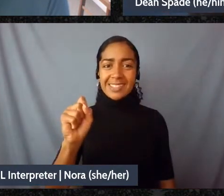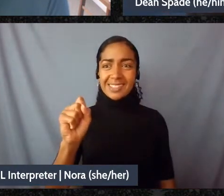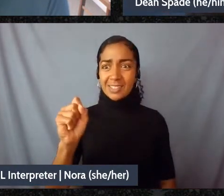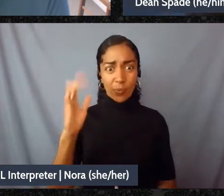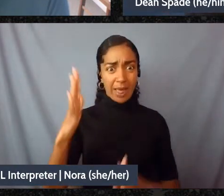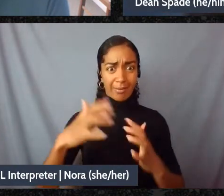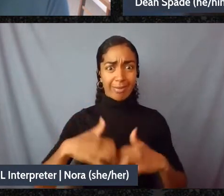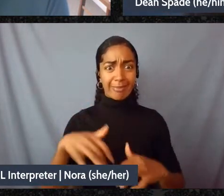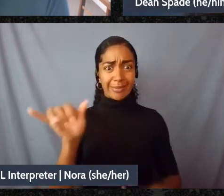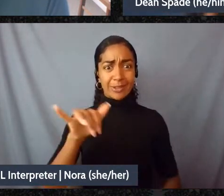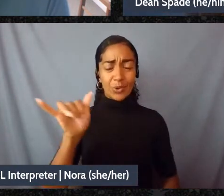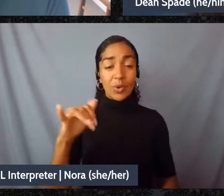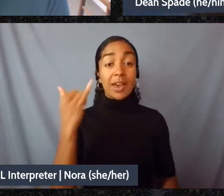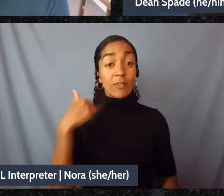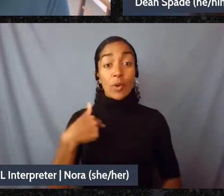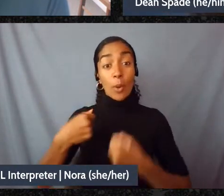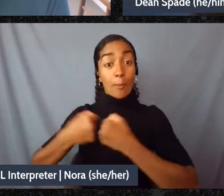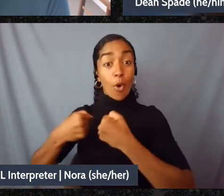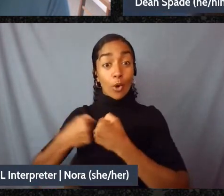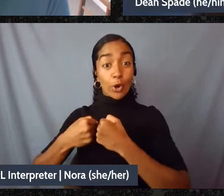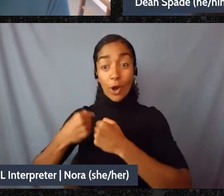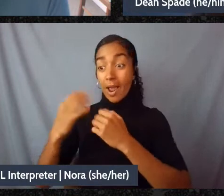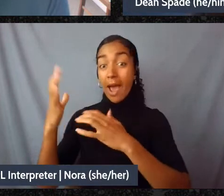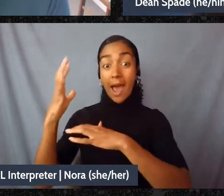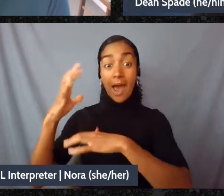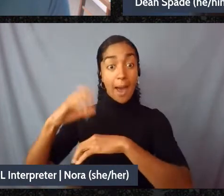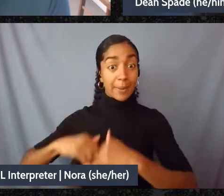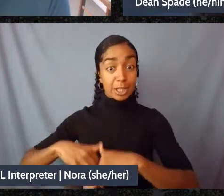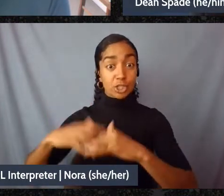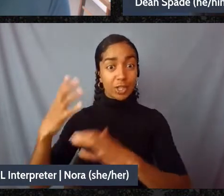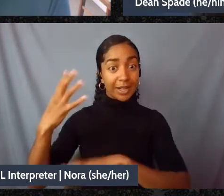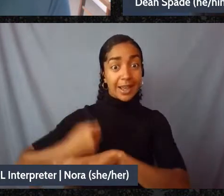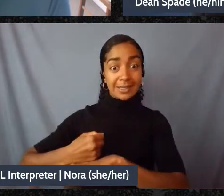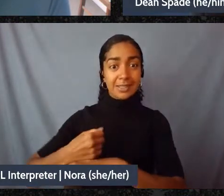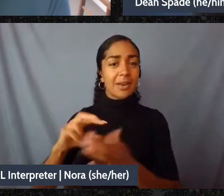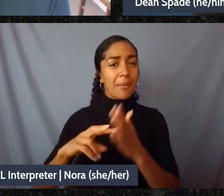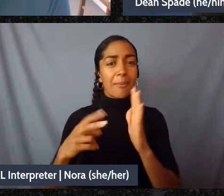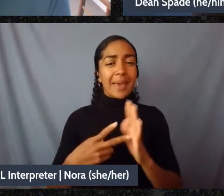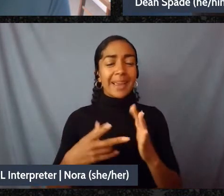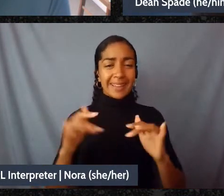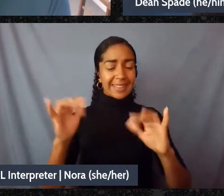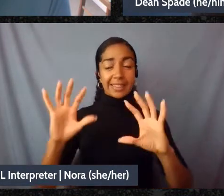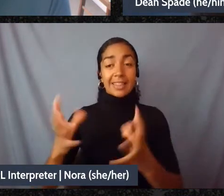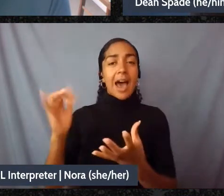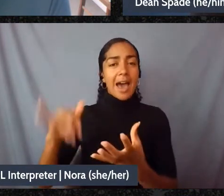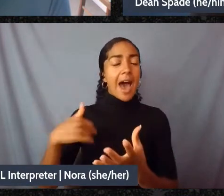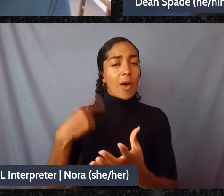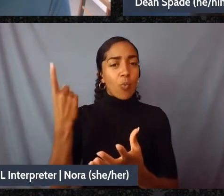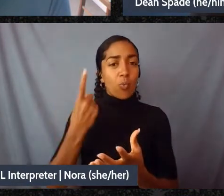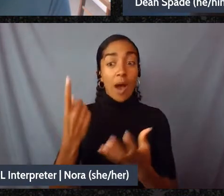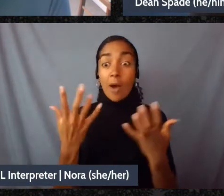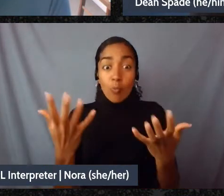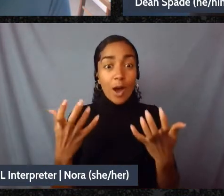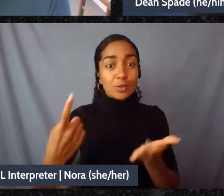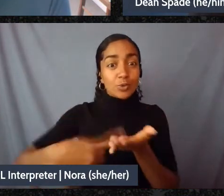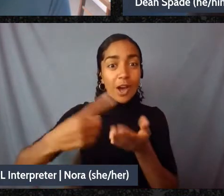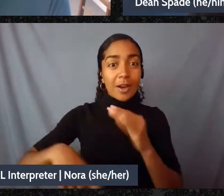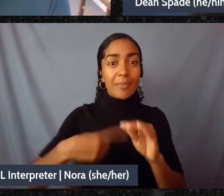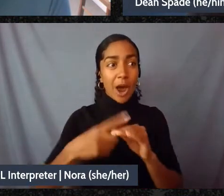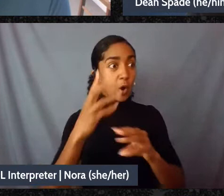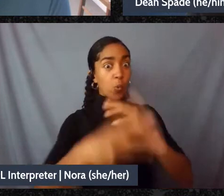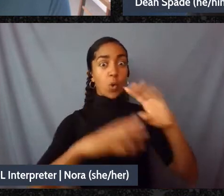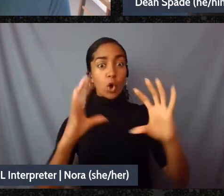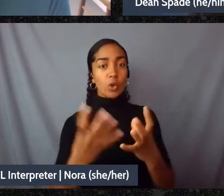border abolitionists right like so I I want to talk about a world that's not organized by the state form